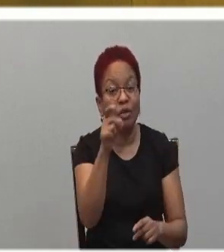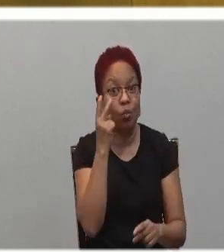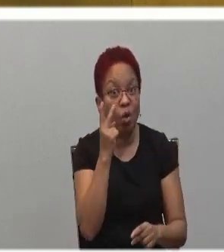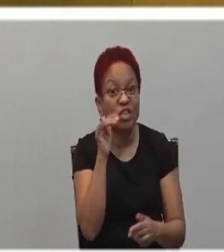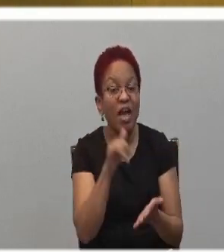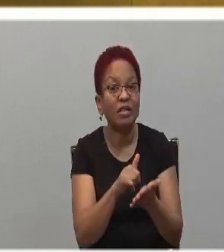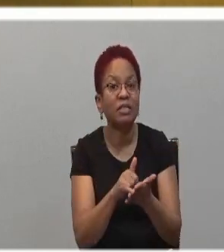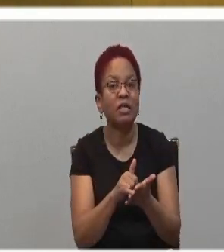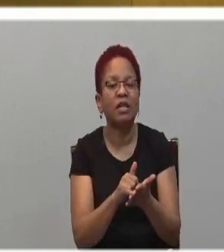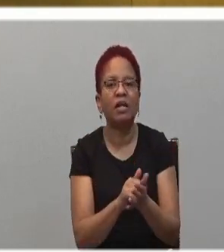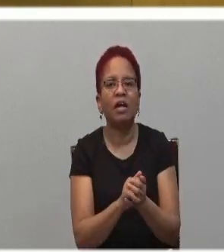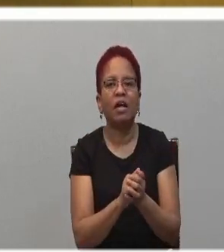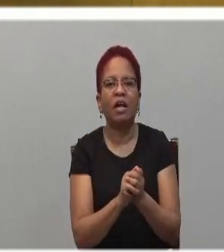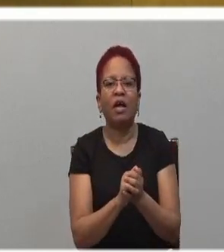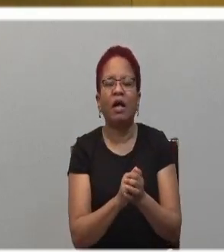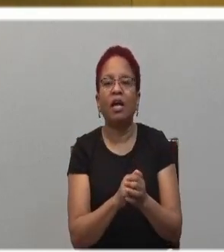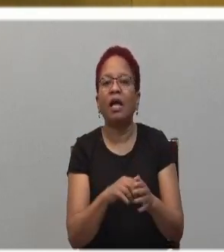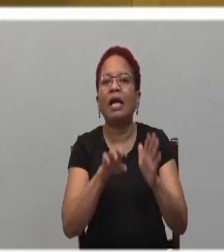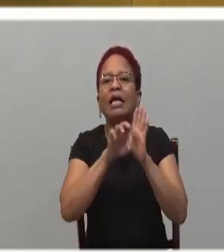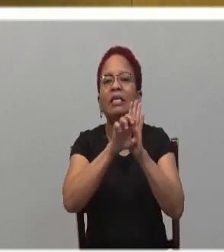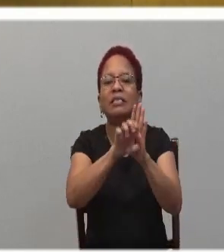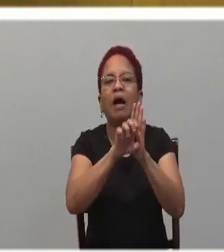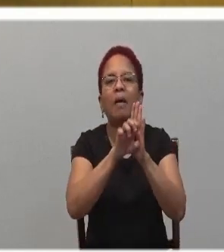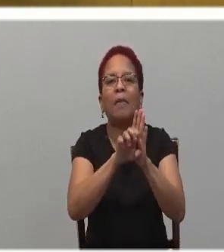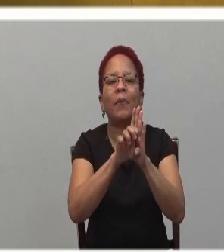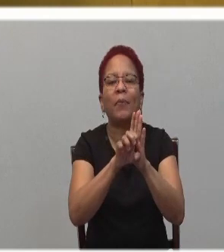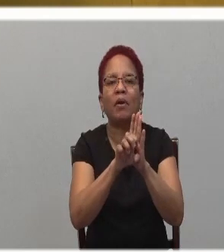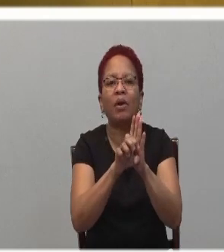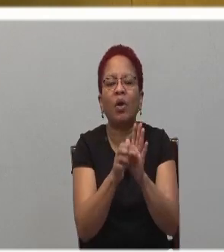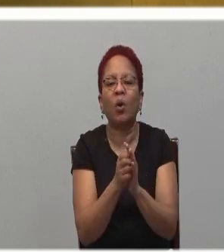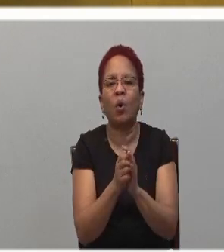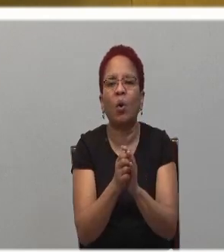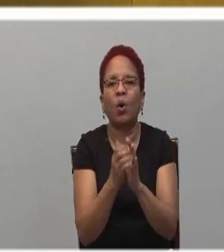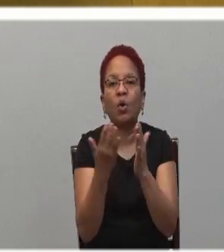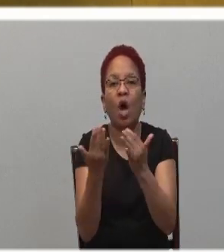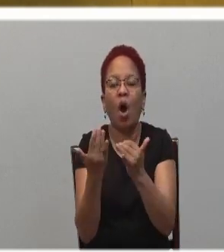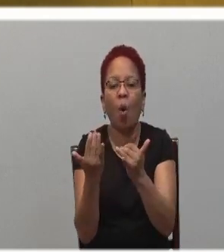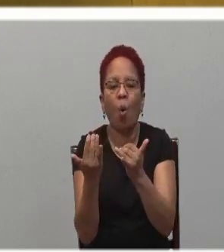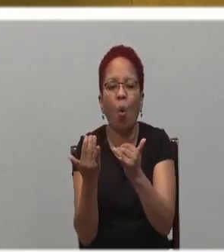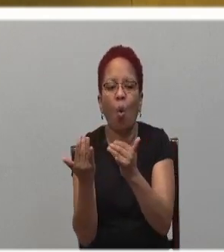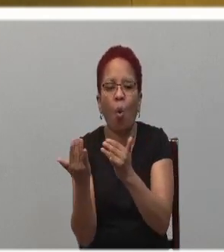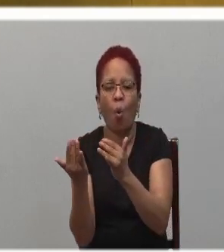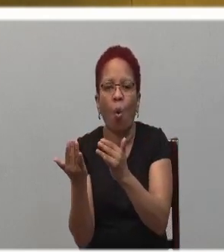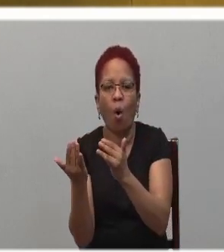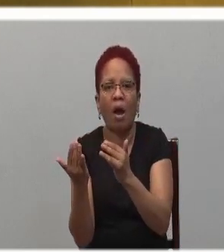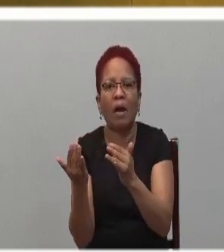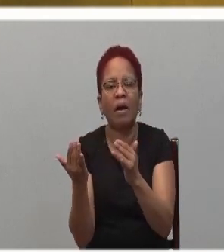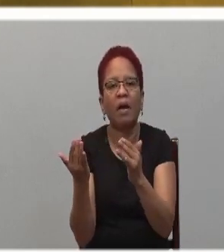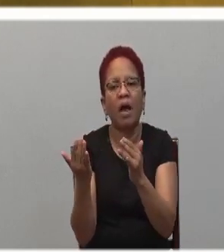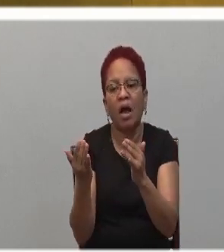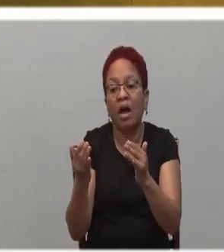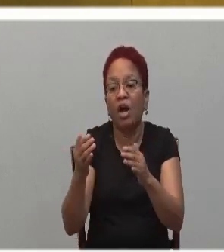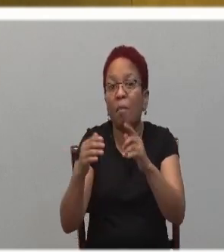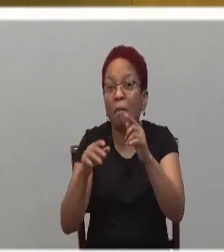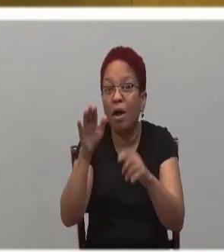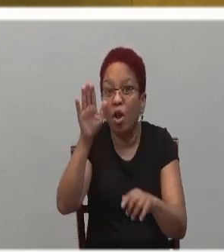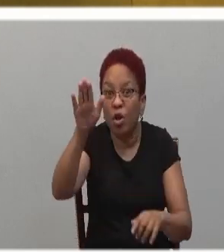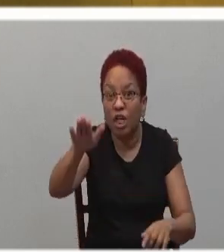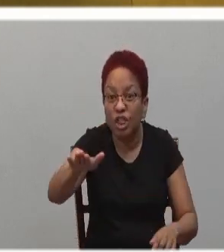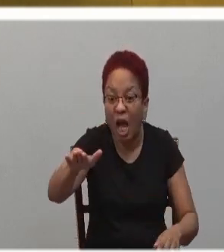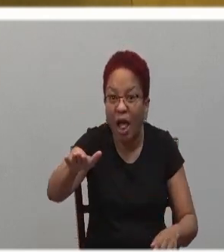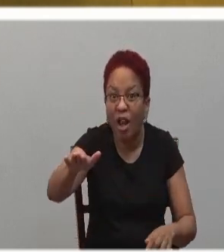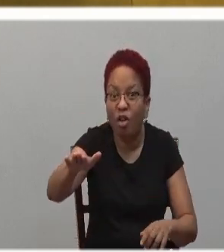example, we have shifted from the village caring for the child